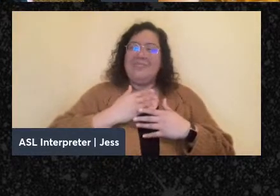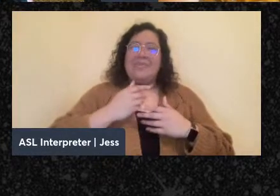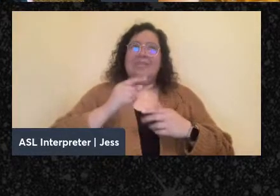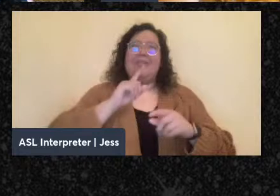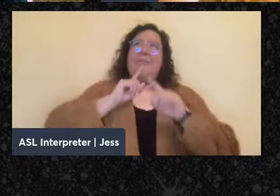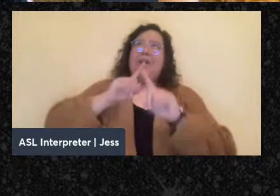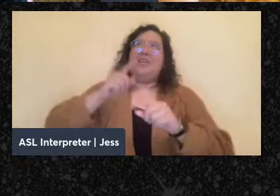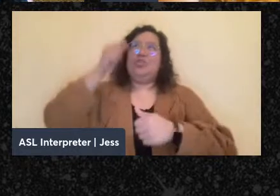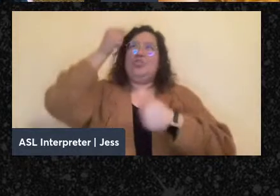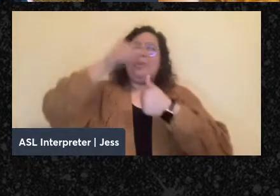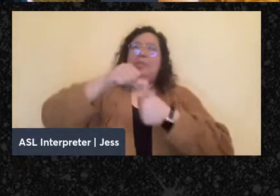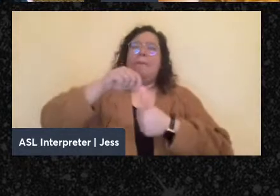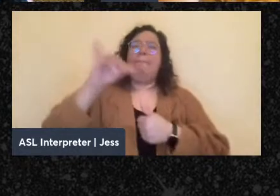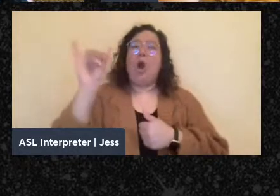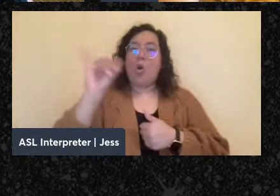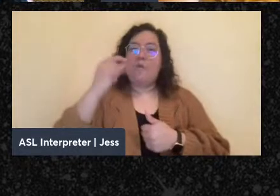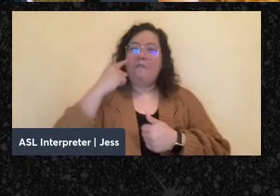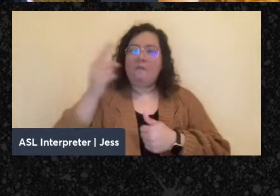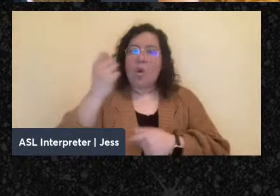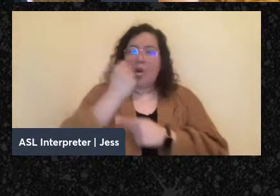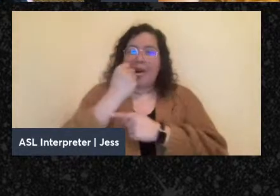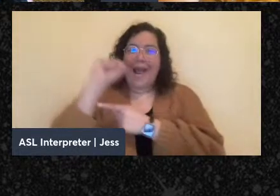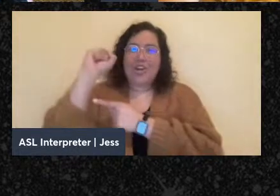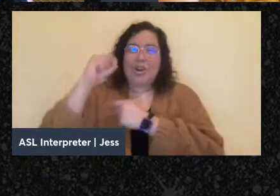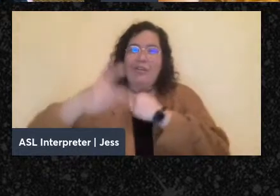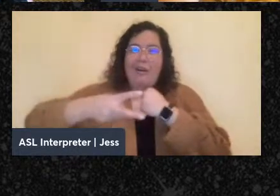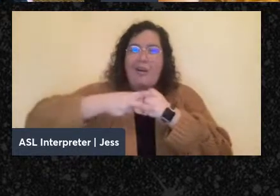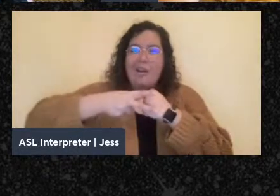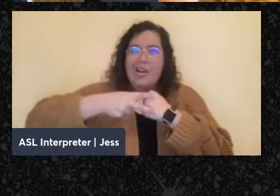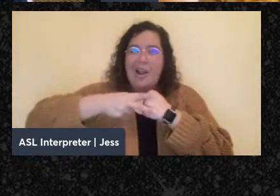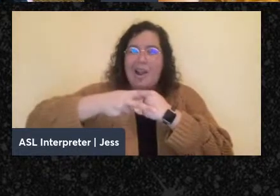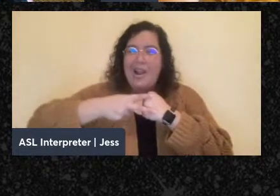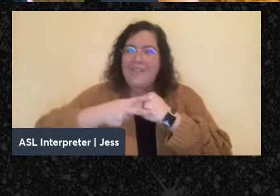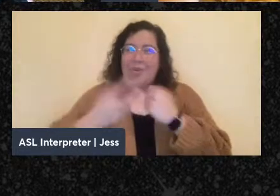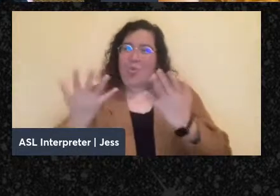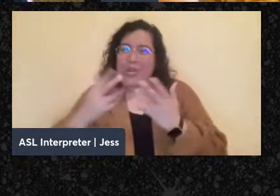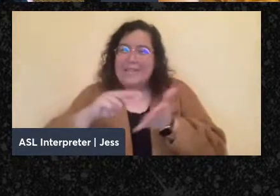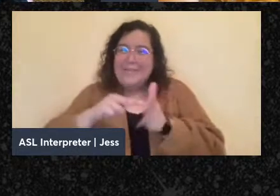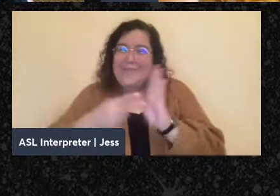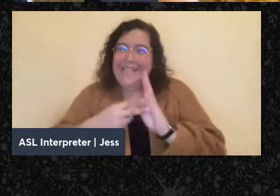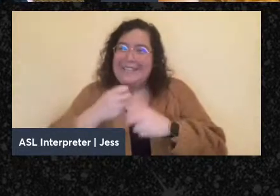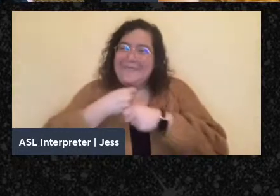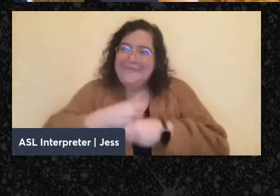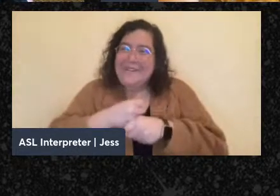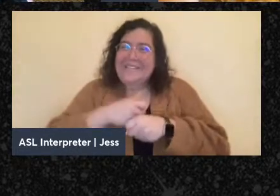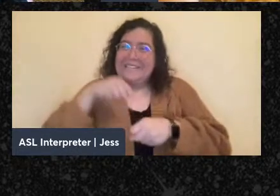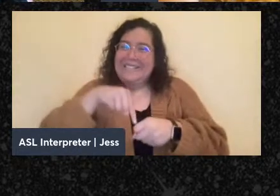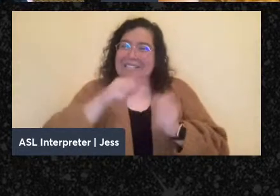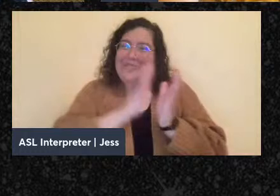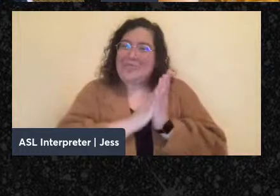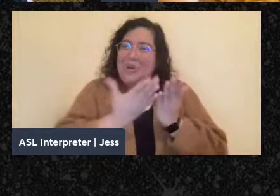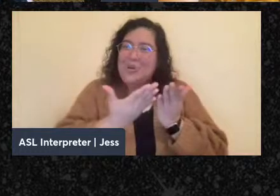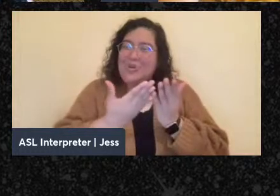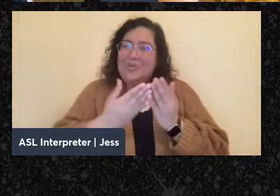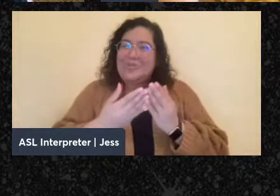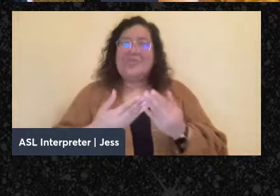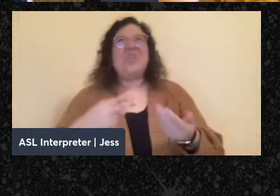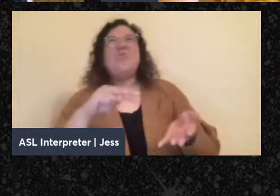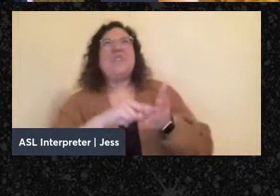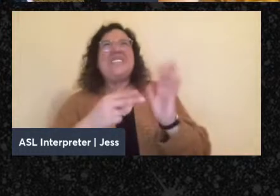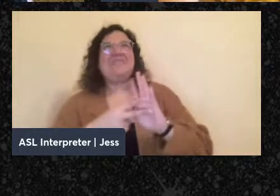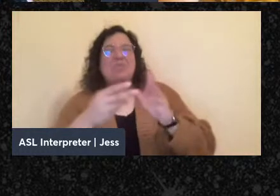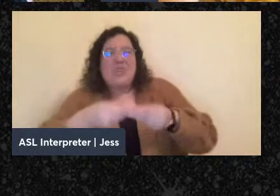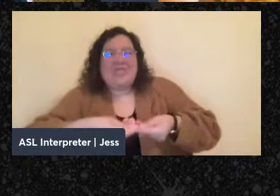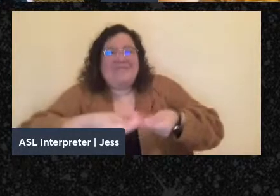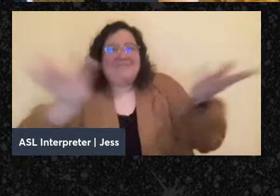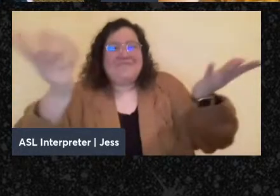an anarchist archive? So it's about bringing those two together and then about what does it mean to have produced this book? What does it mean when we put a book out